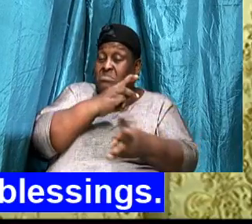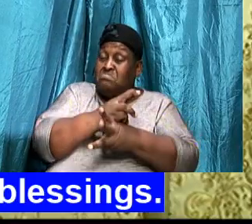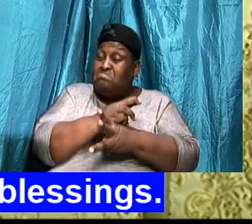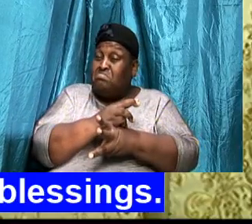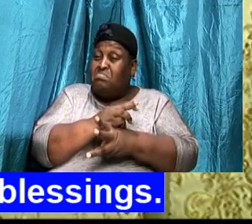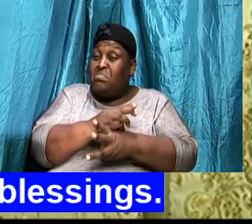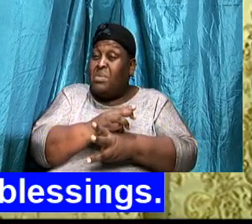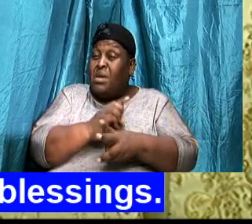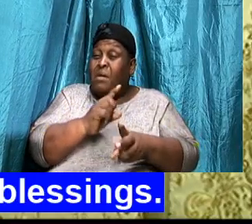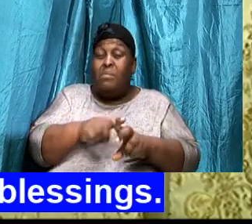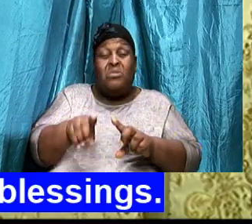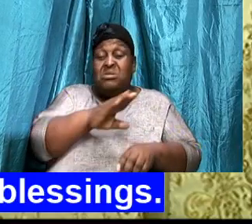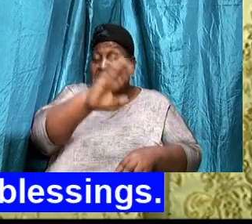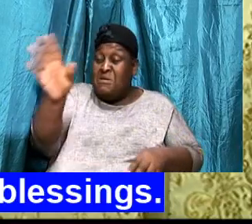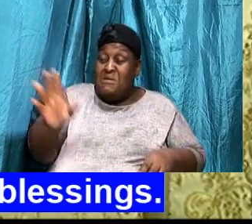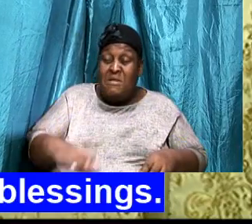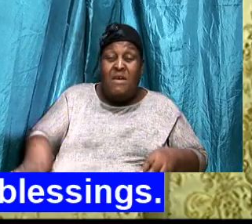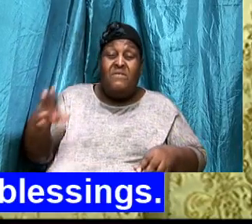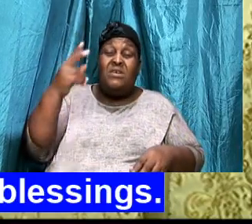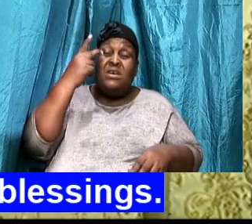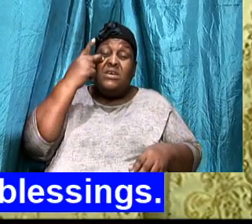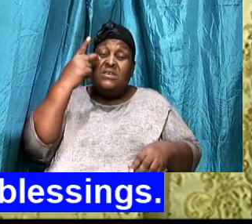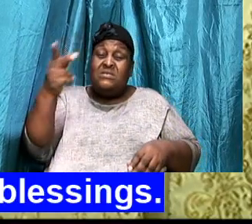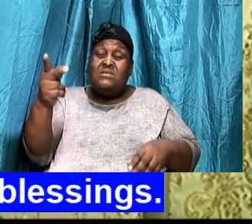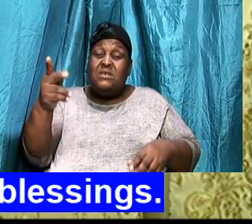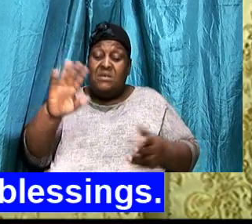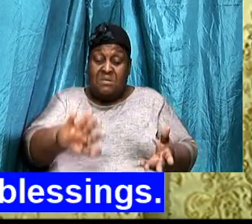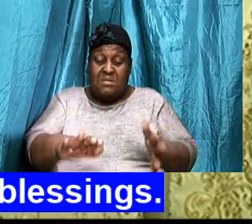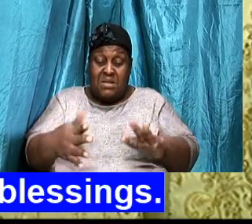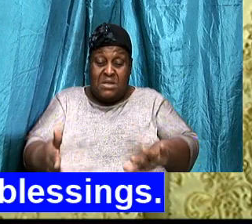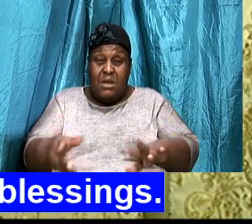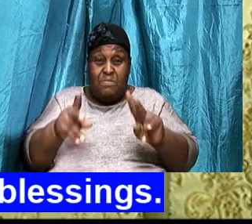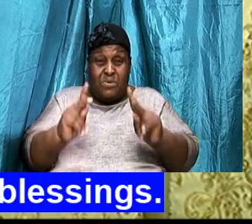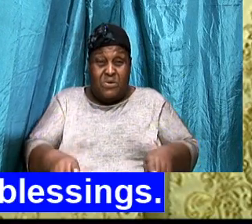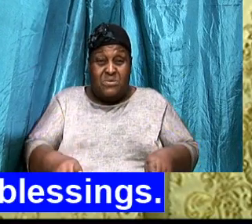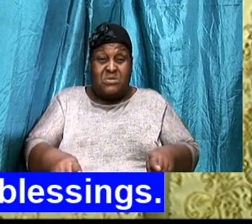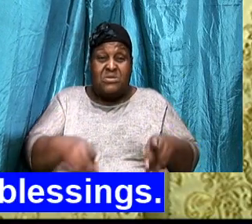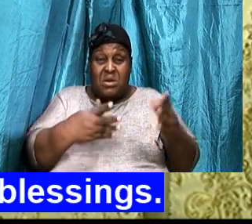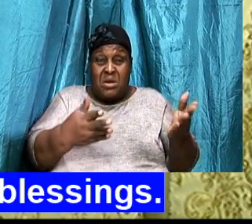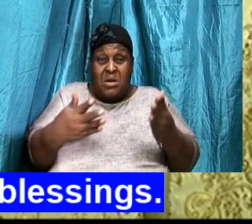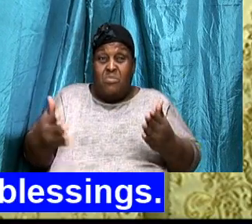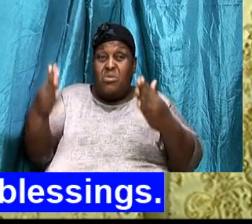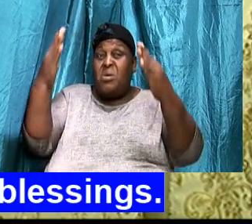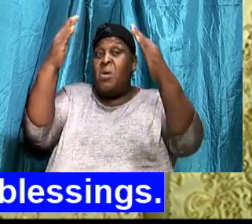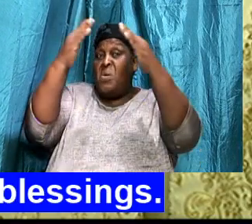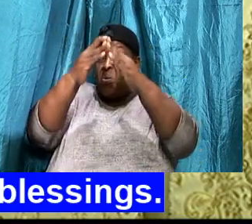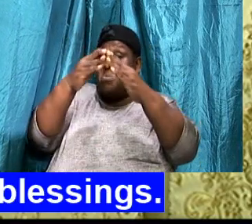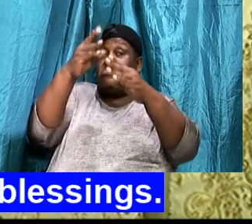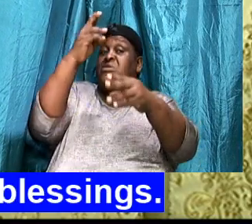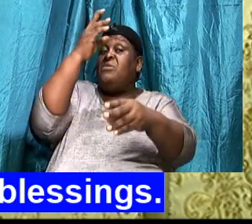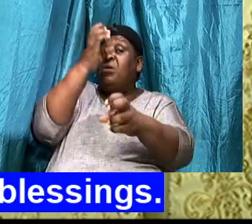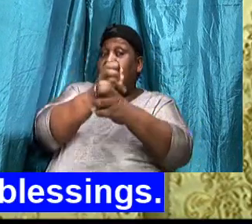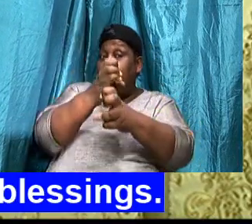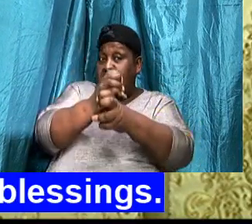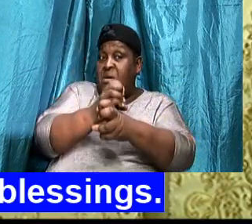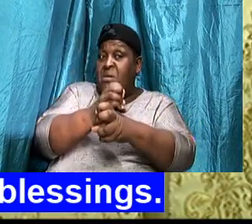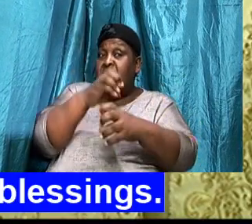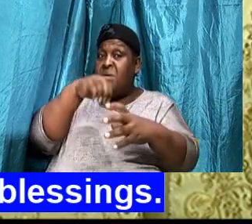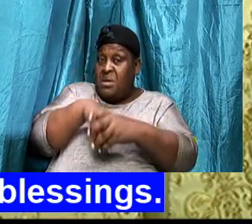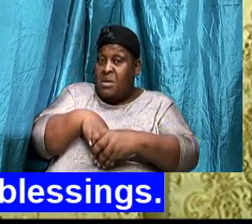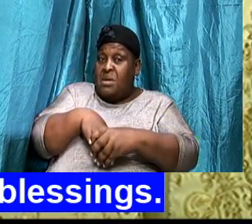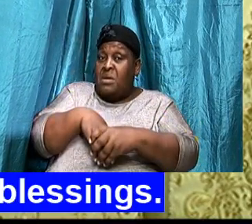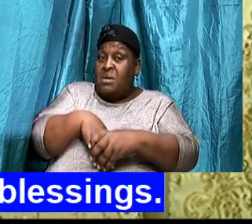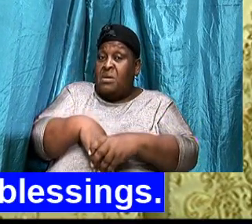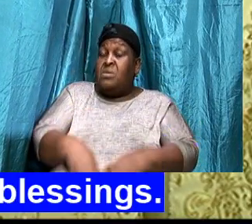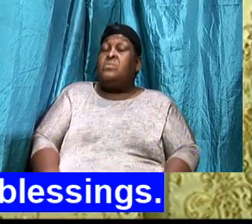The dead, Carry a house, In the casket, I've never seen the dead, Carry a vehicle, In the casket, I've never seen